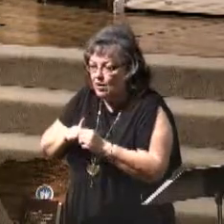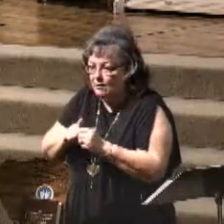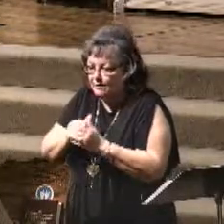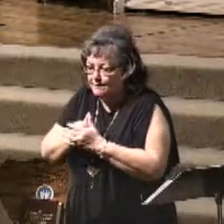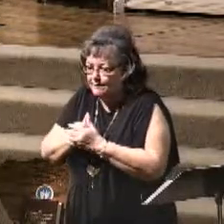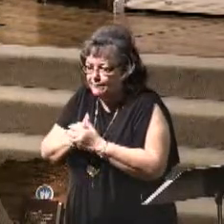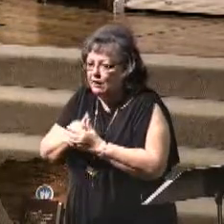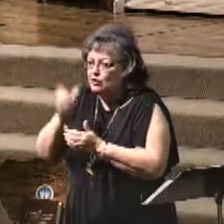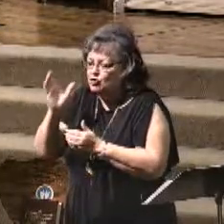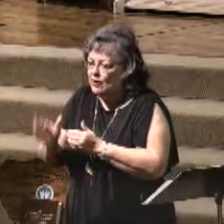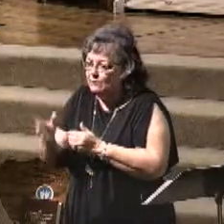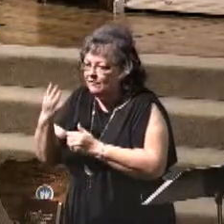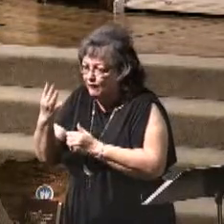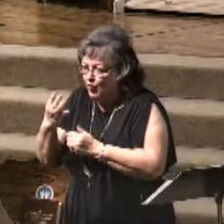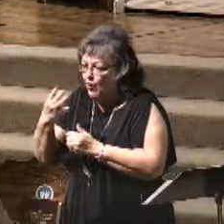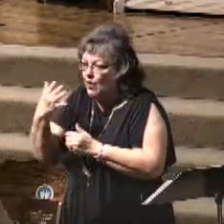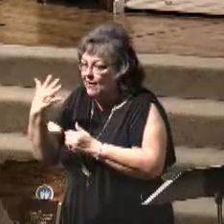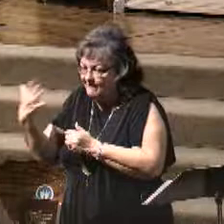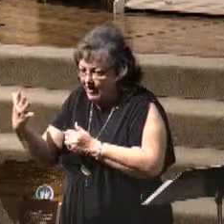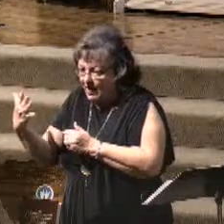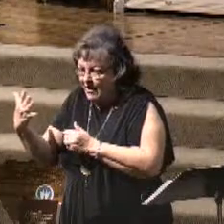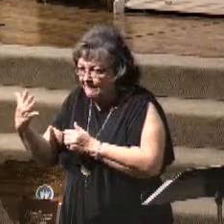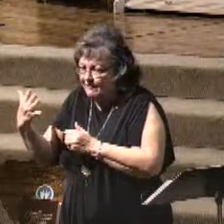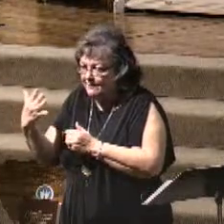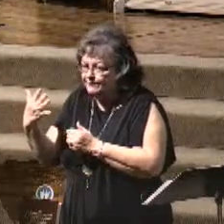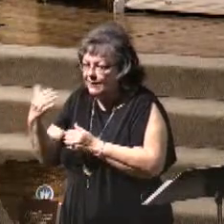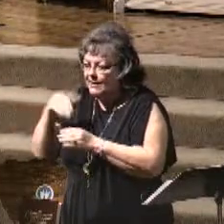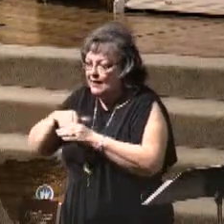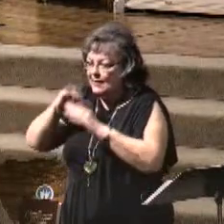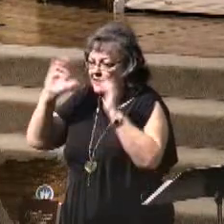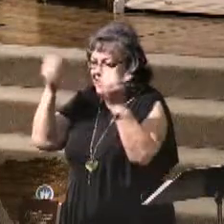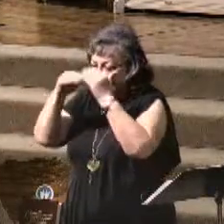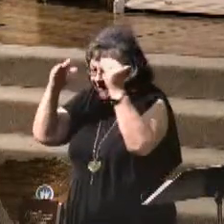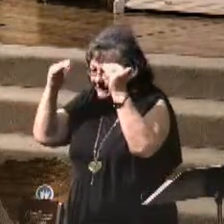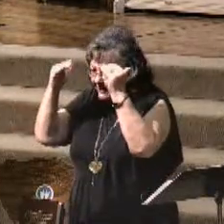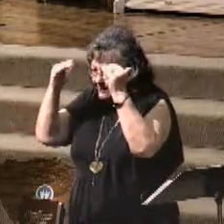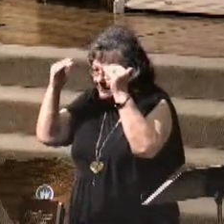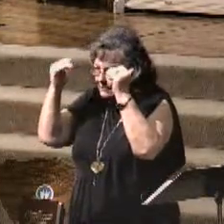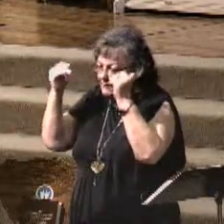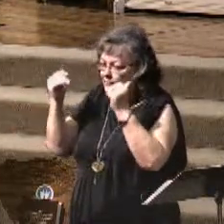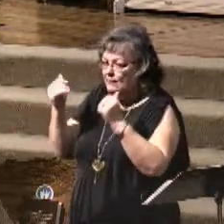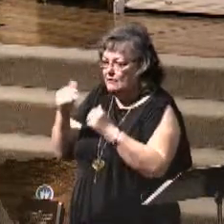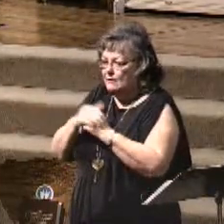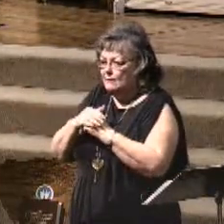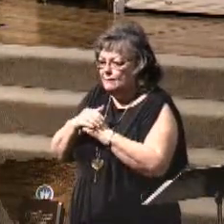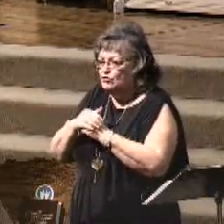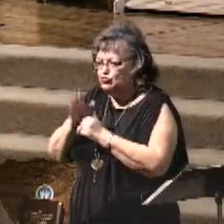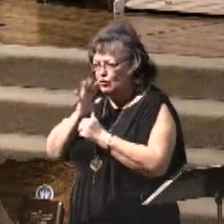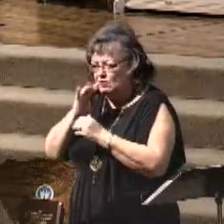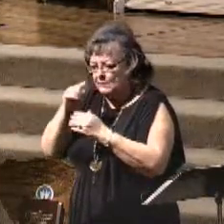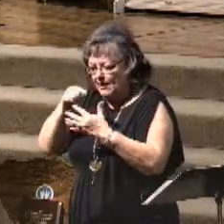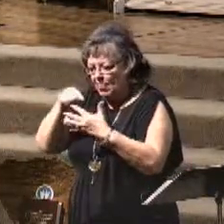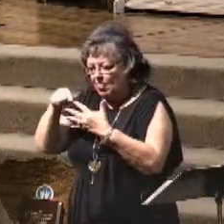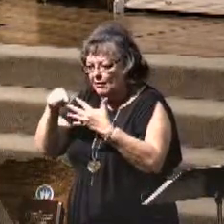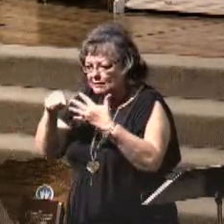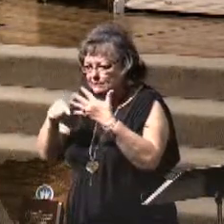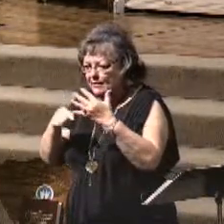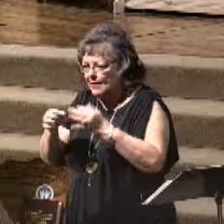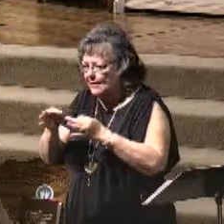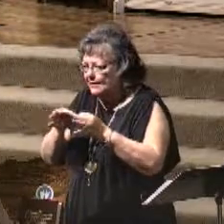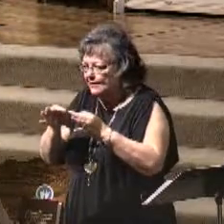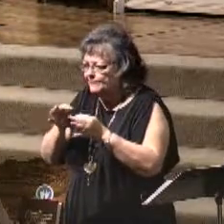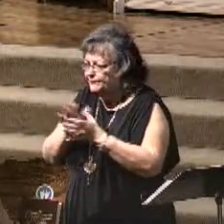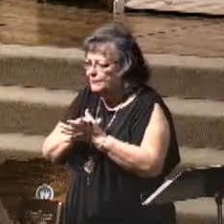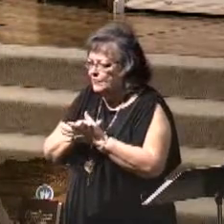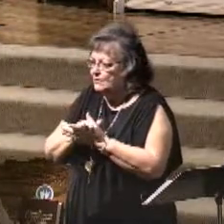5 is a picture of in heaven. And it's just kind of an understanding of what the